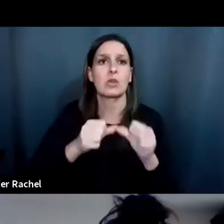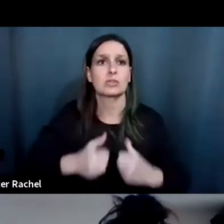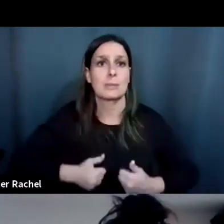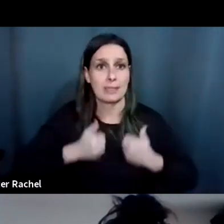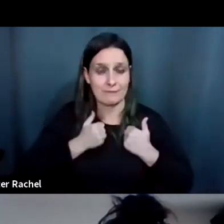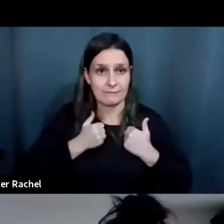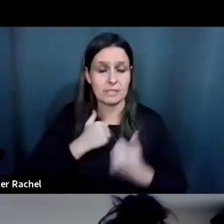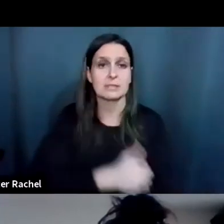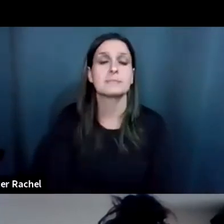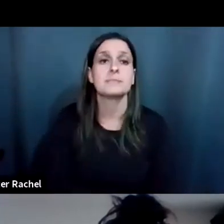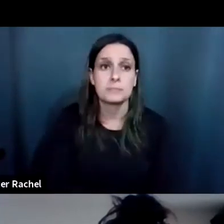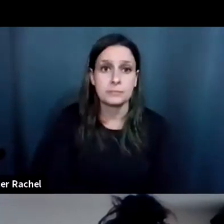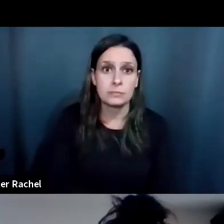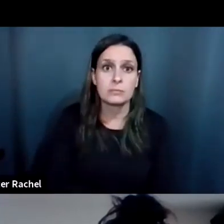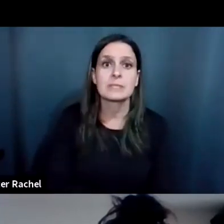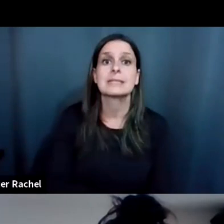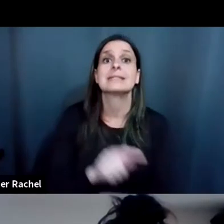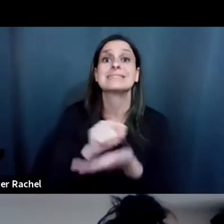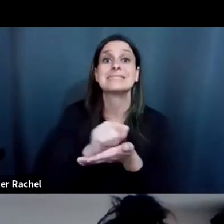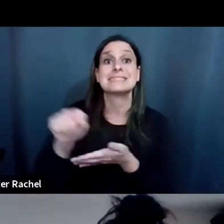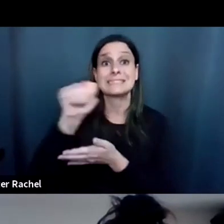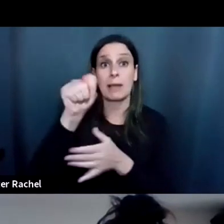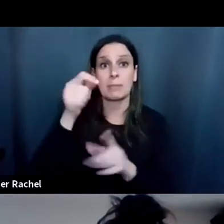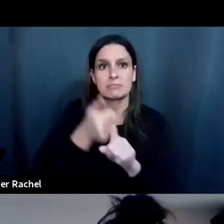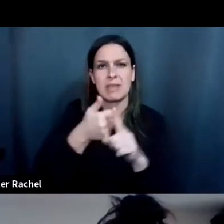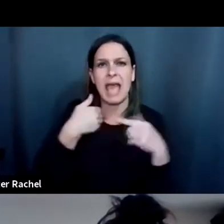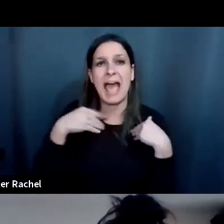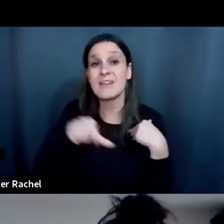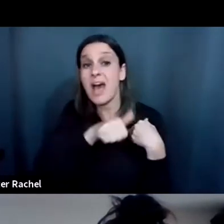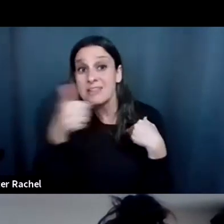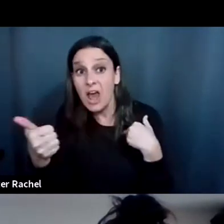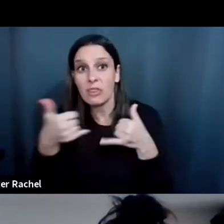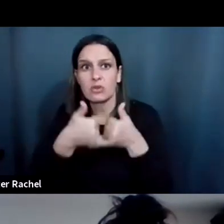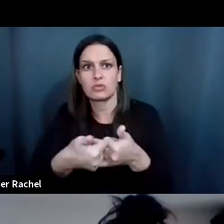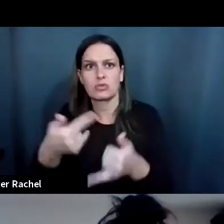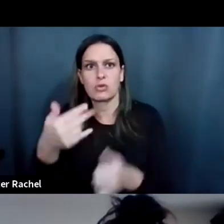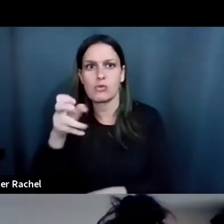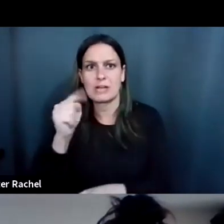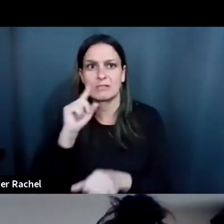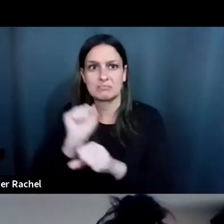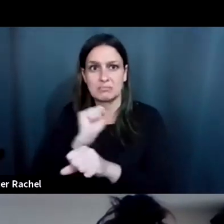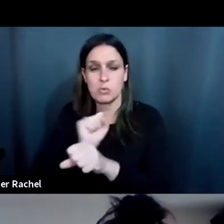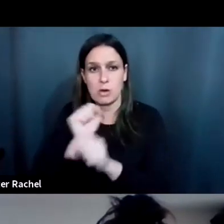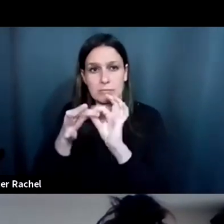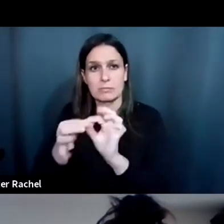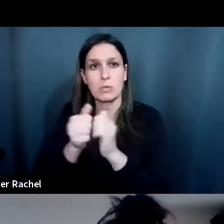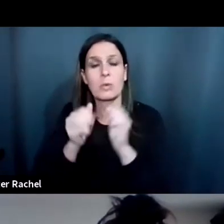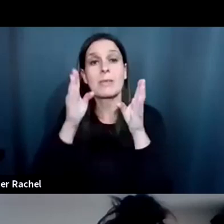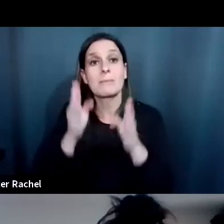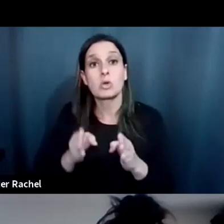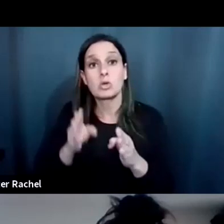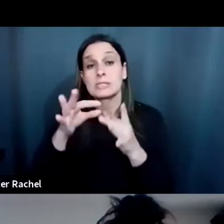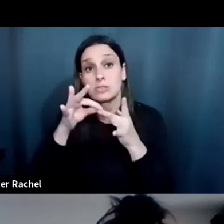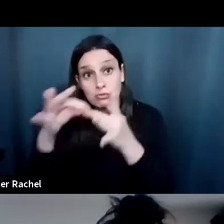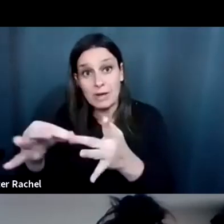Um, because, uh, Temple actually has another grant that we're working on right now around person-directed